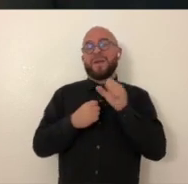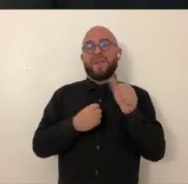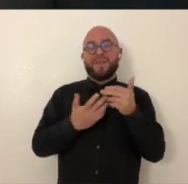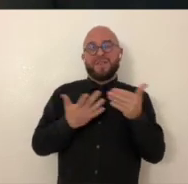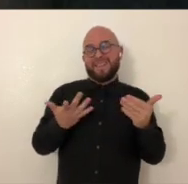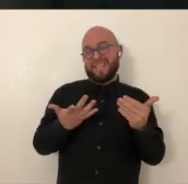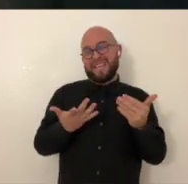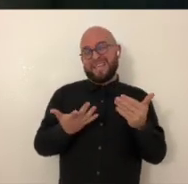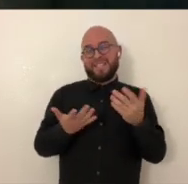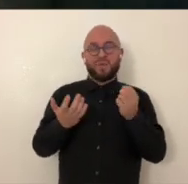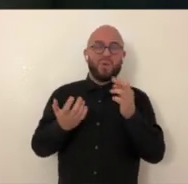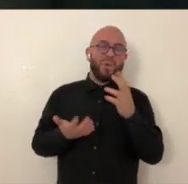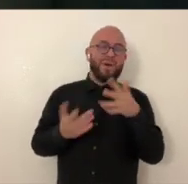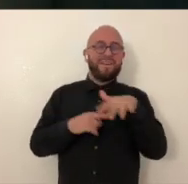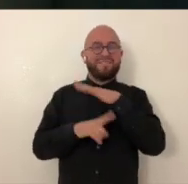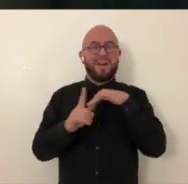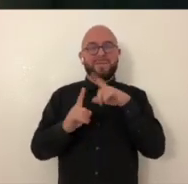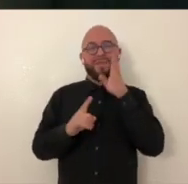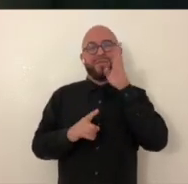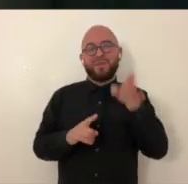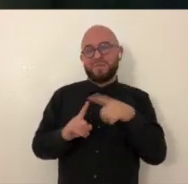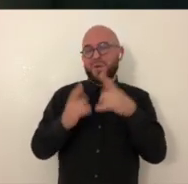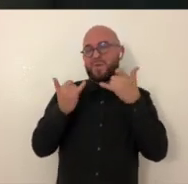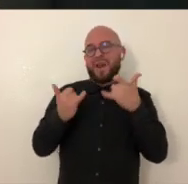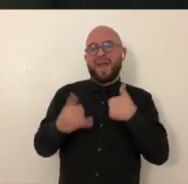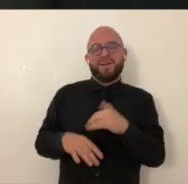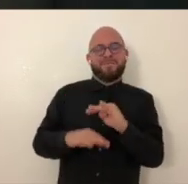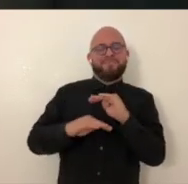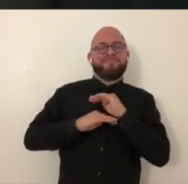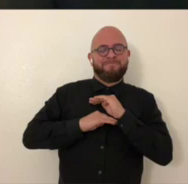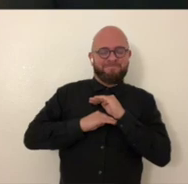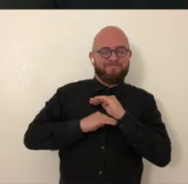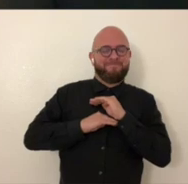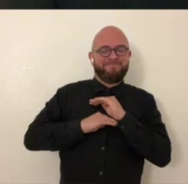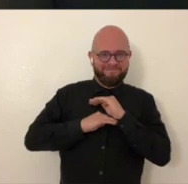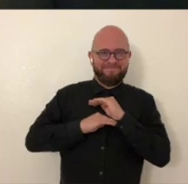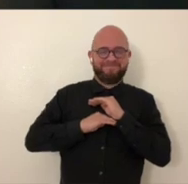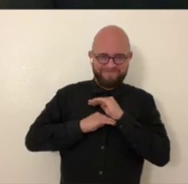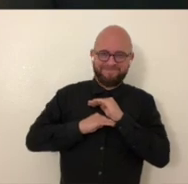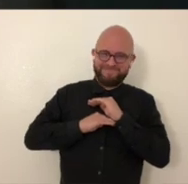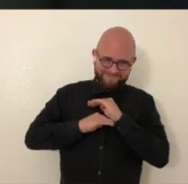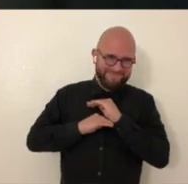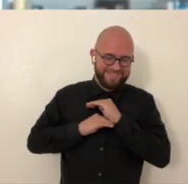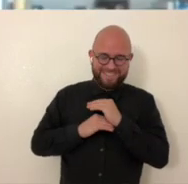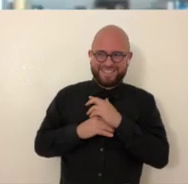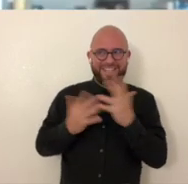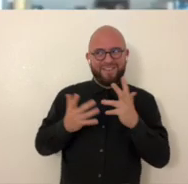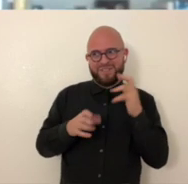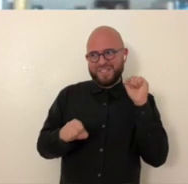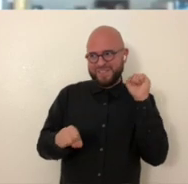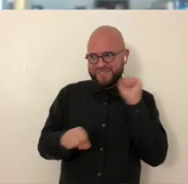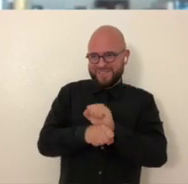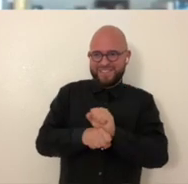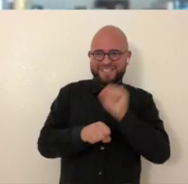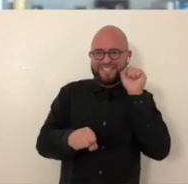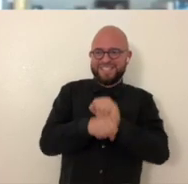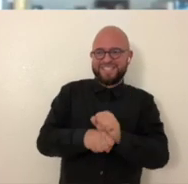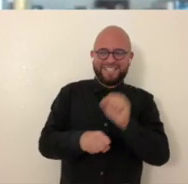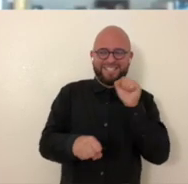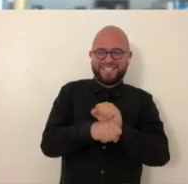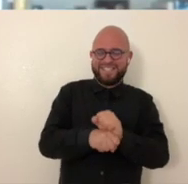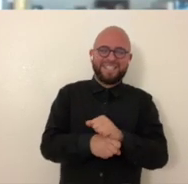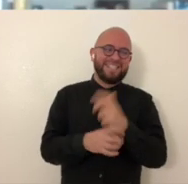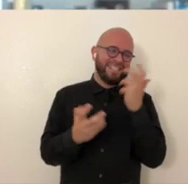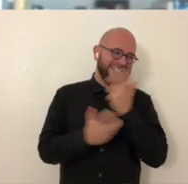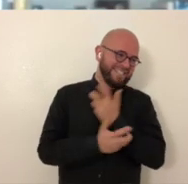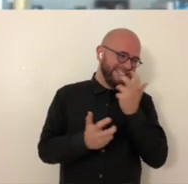I might make things to go along with it or environments for it in the future. But right now I'm happy with the, the amount of